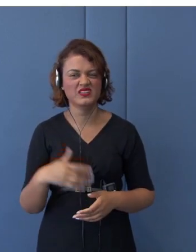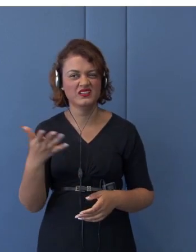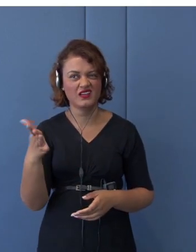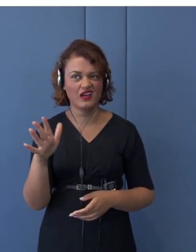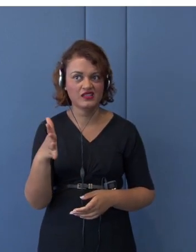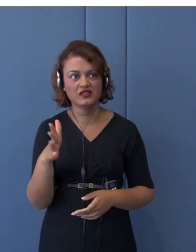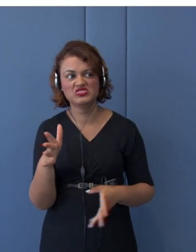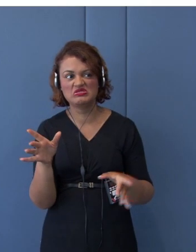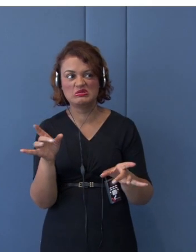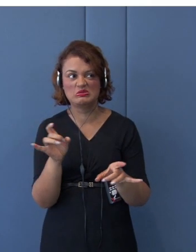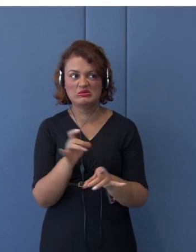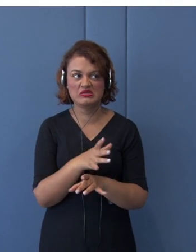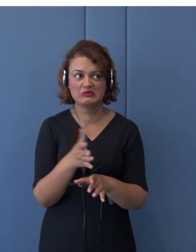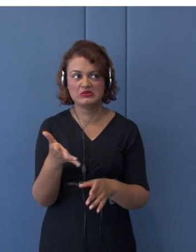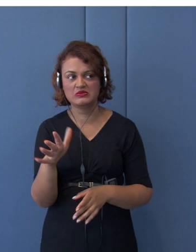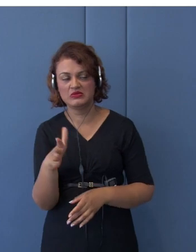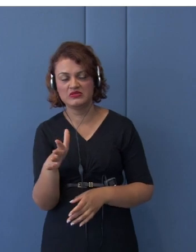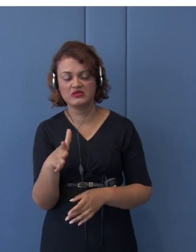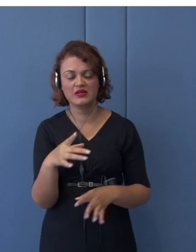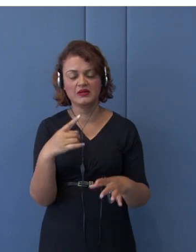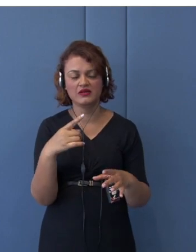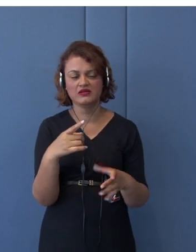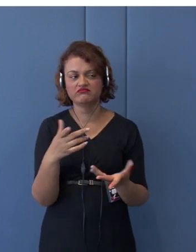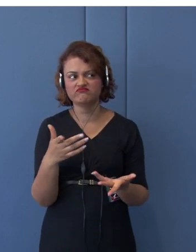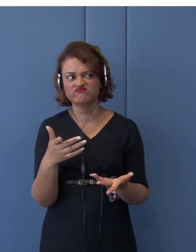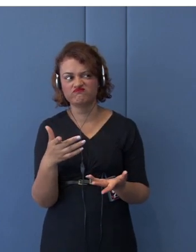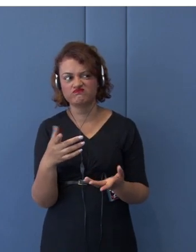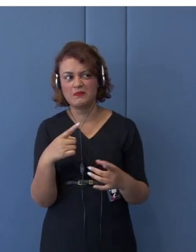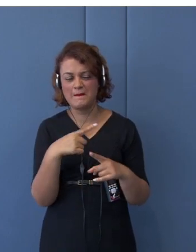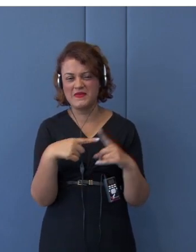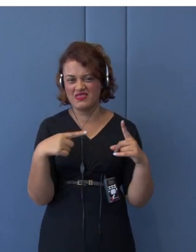than half of Japanese external trade in total.